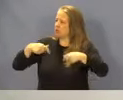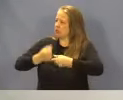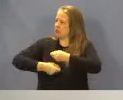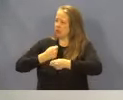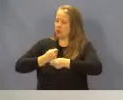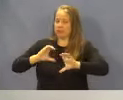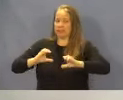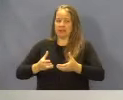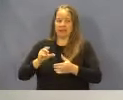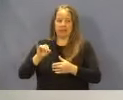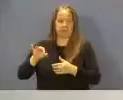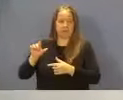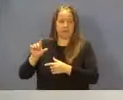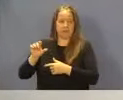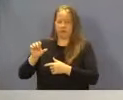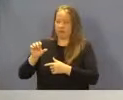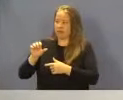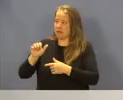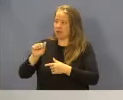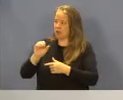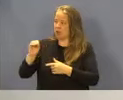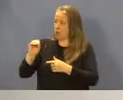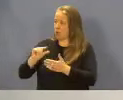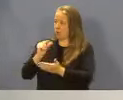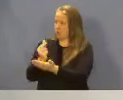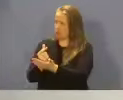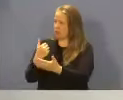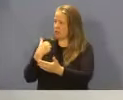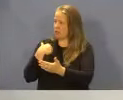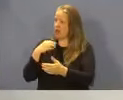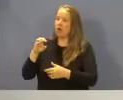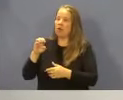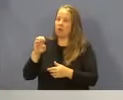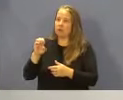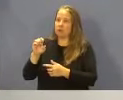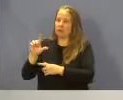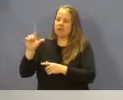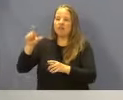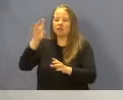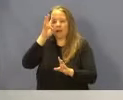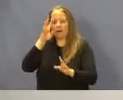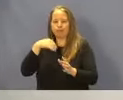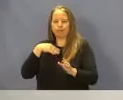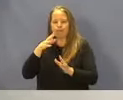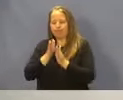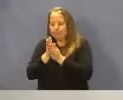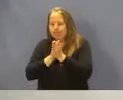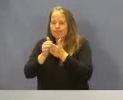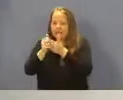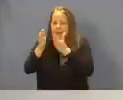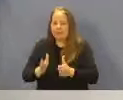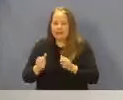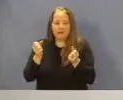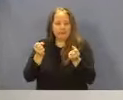year's class of our ALE graduates, which is our Aspiring Leaders Program. It was very festive. were family